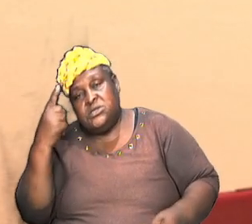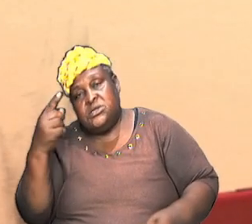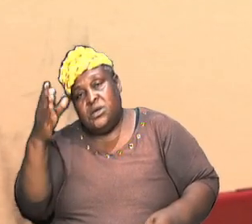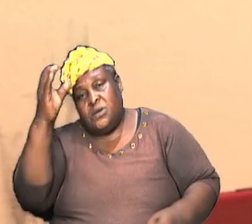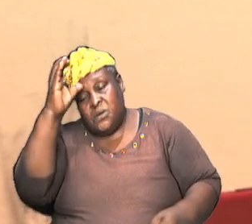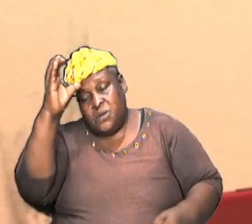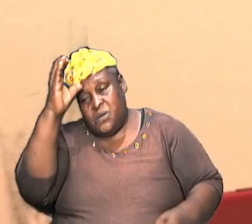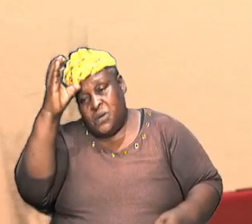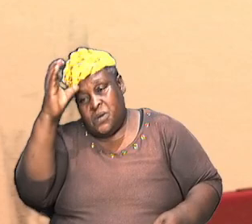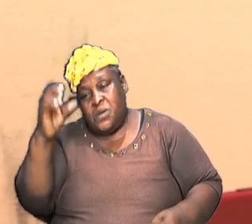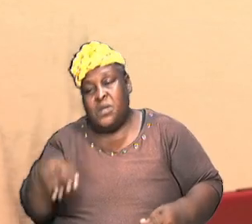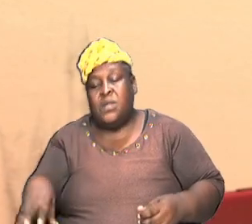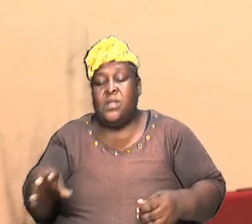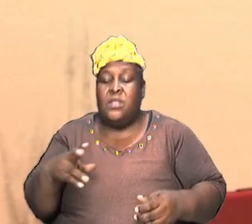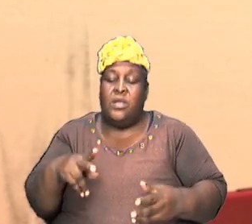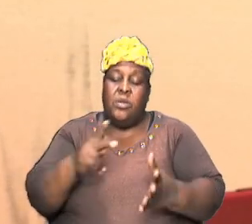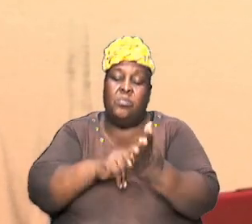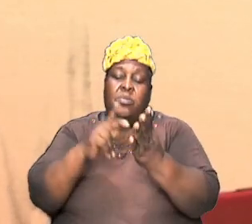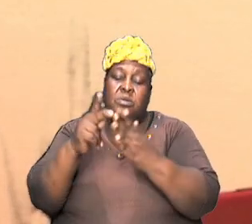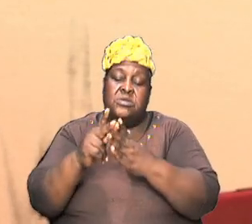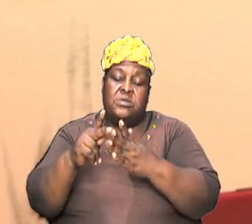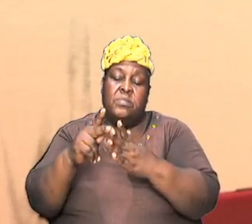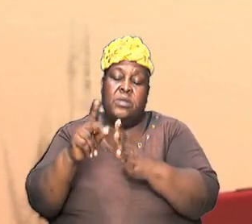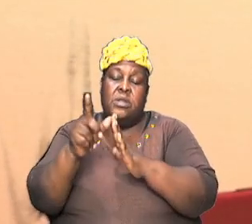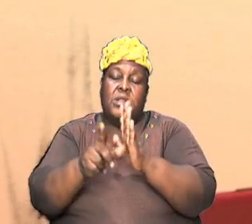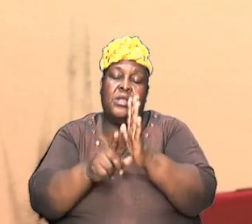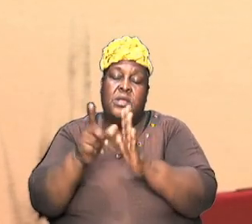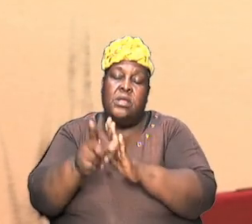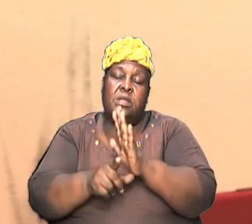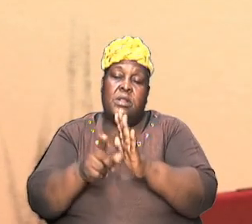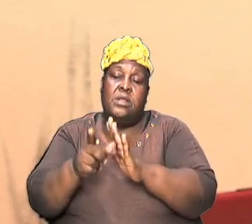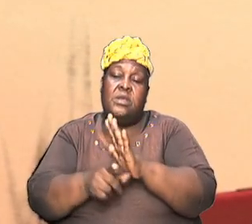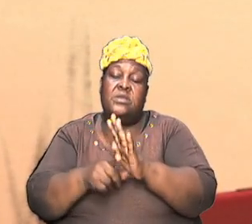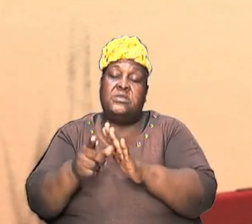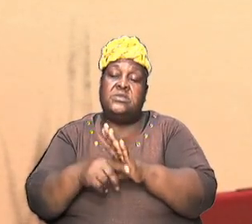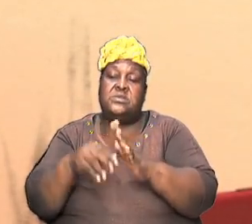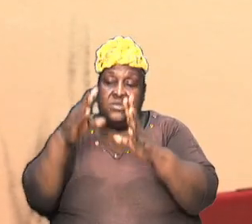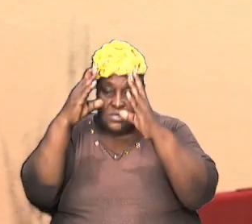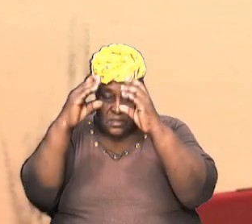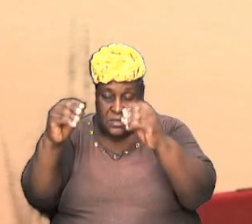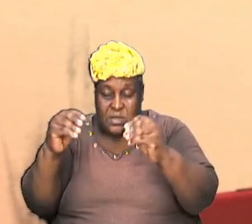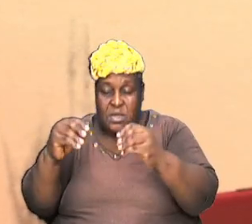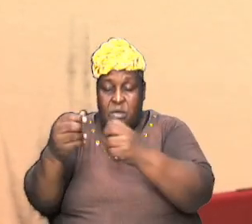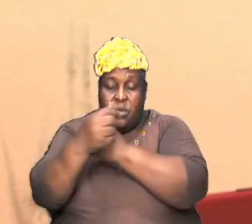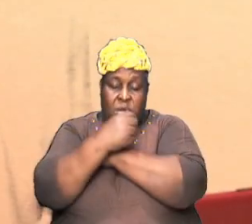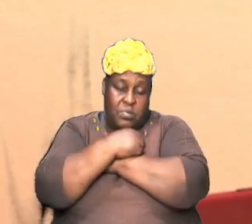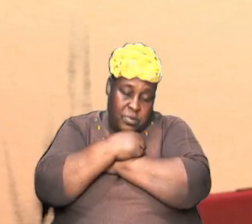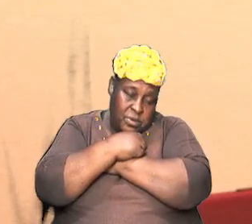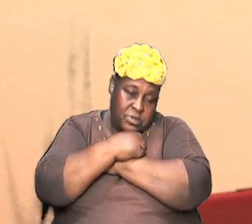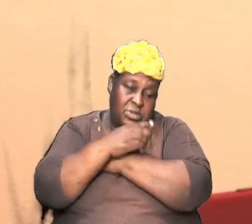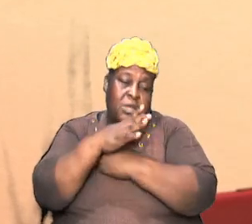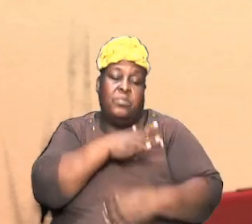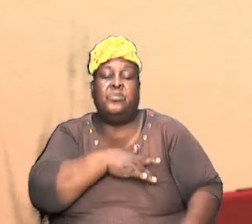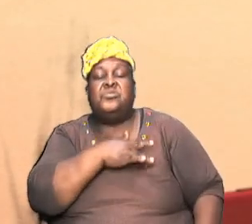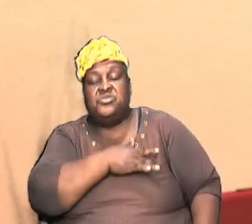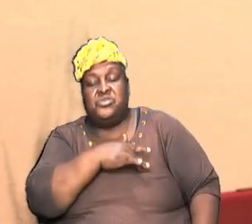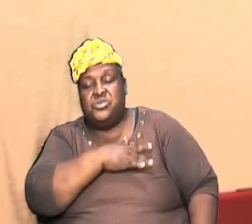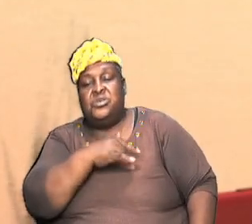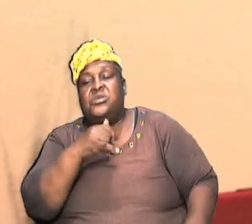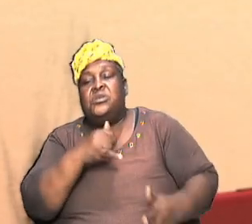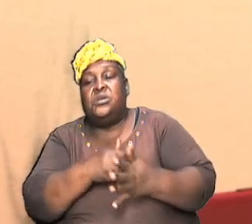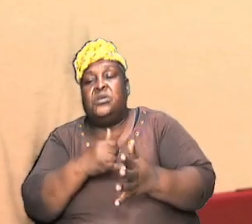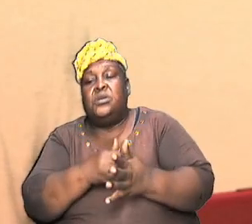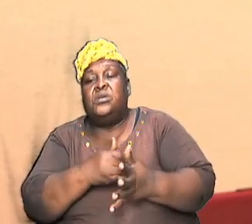contents and the principles and the lessons that are taught in it and we embrace it and appreciate it I